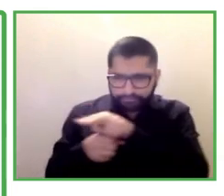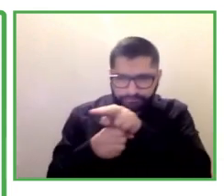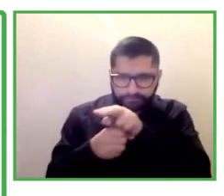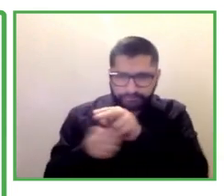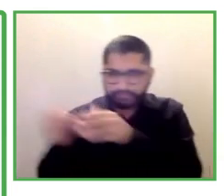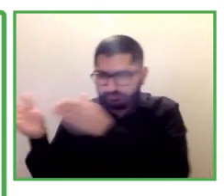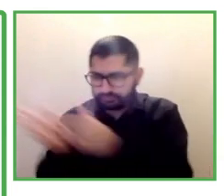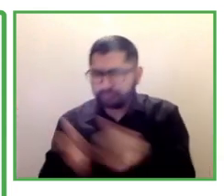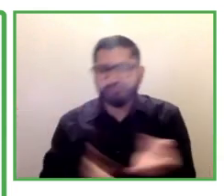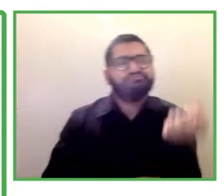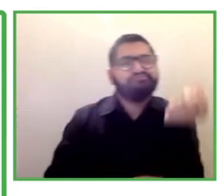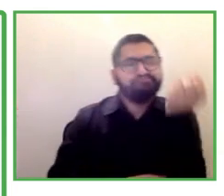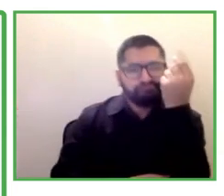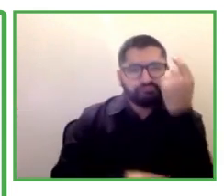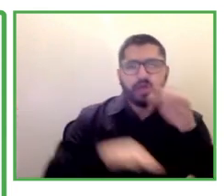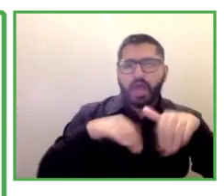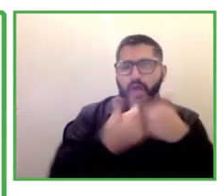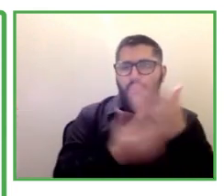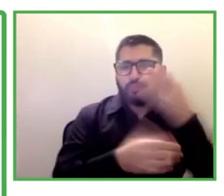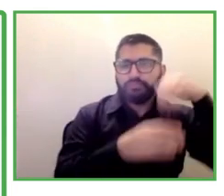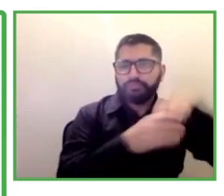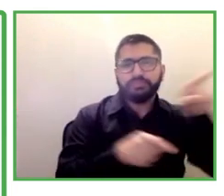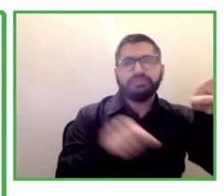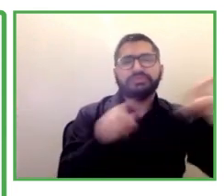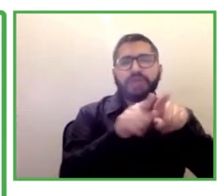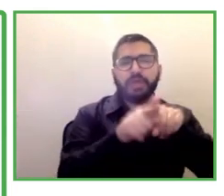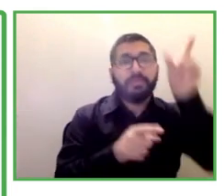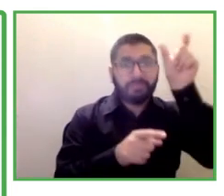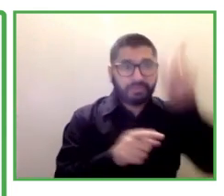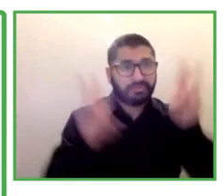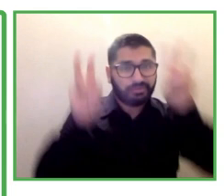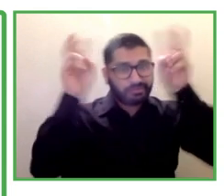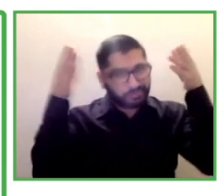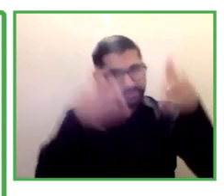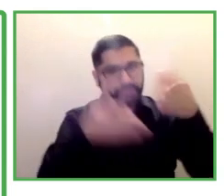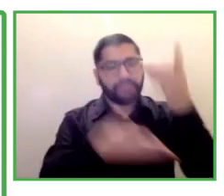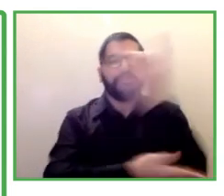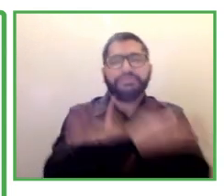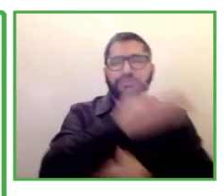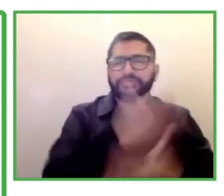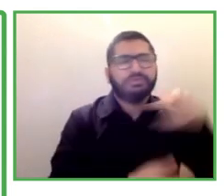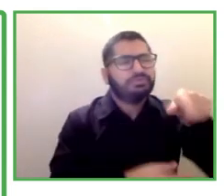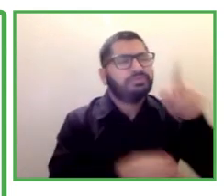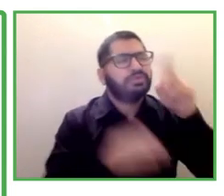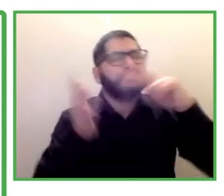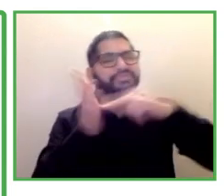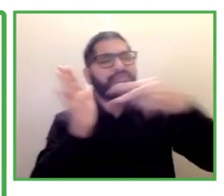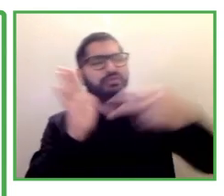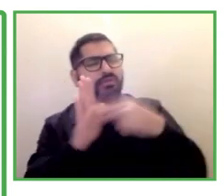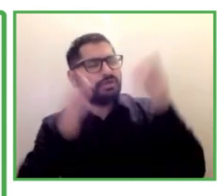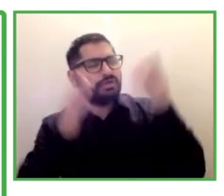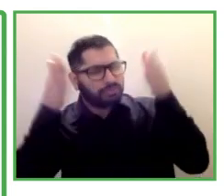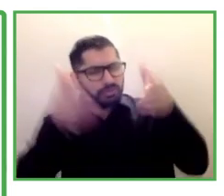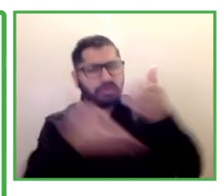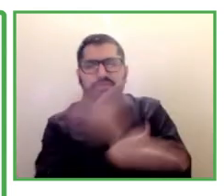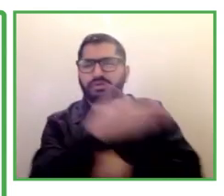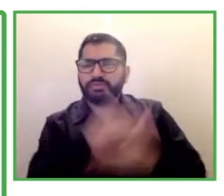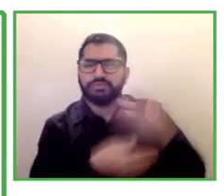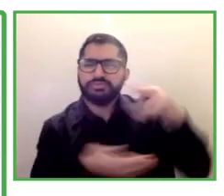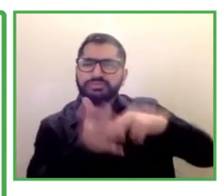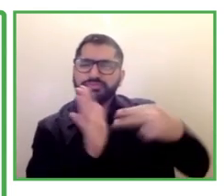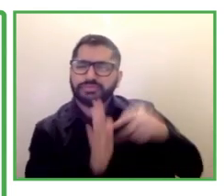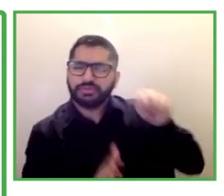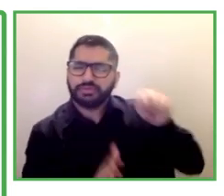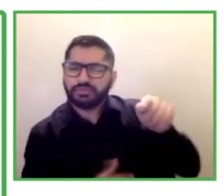disability can actually be and we also do weekly check-ins throughout the entirety of the internship program so checking in regularly